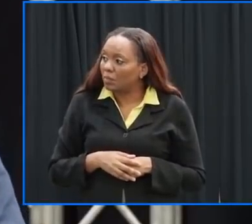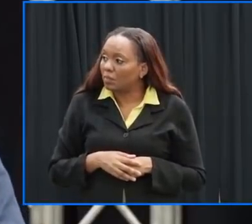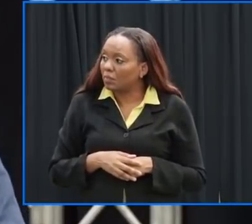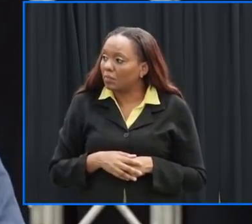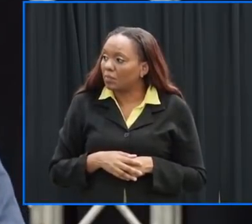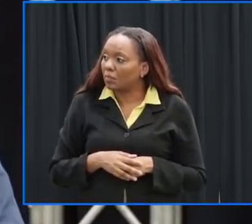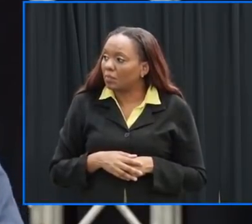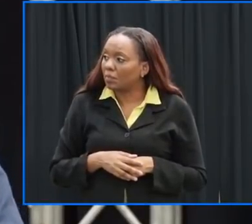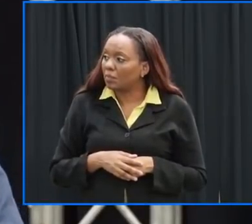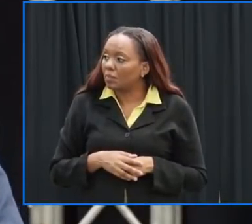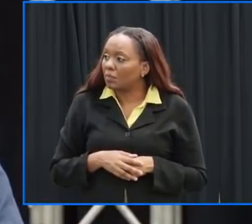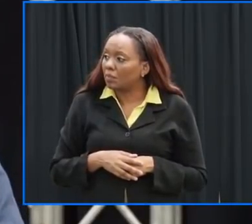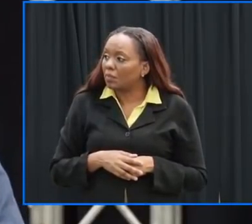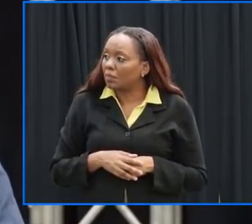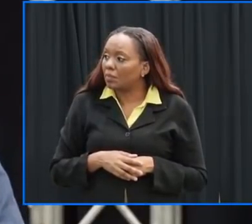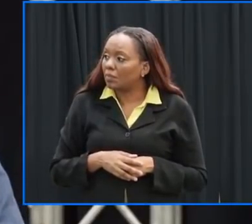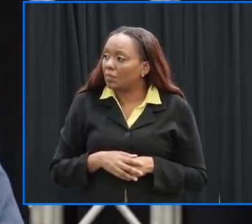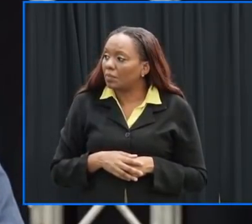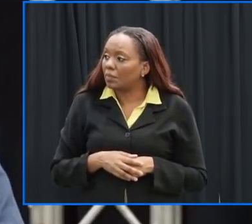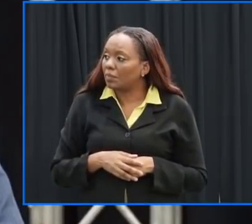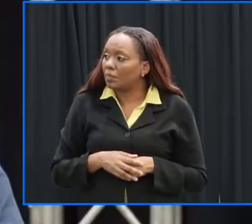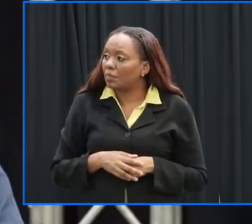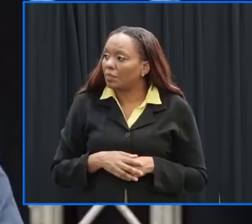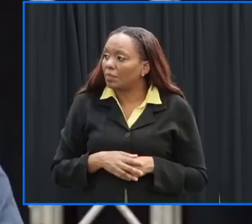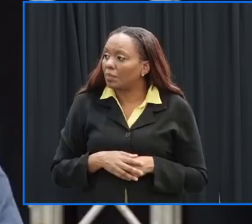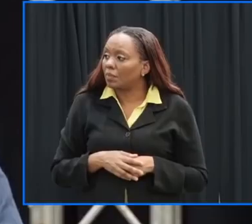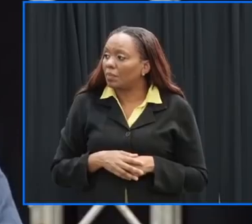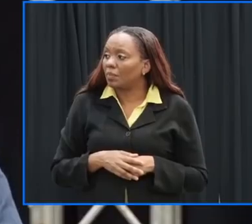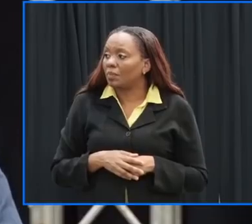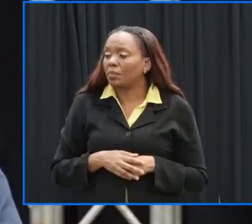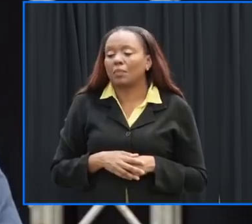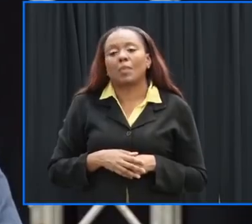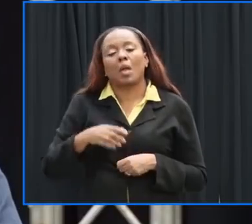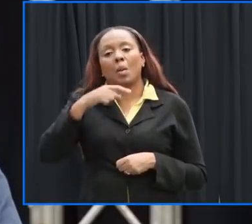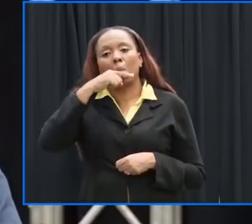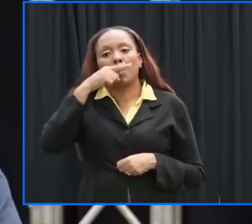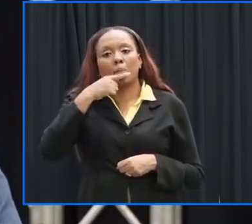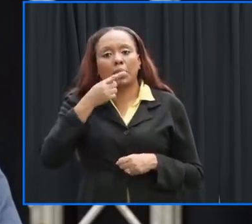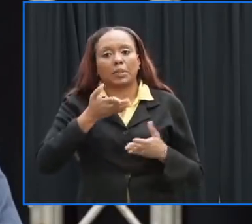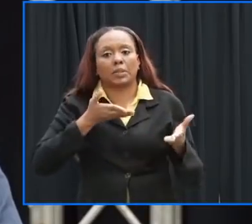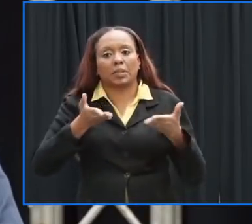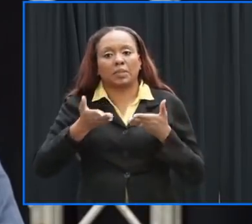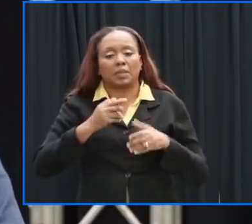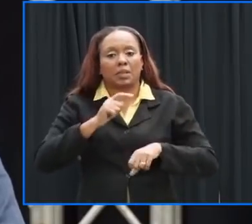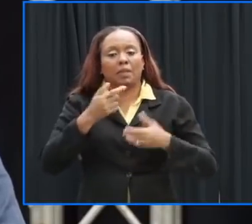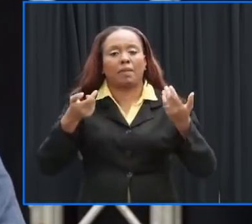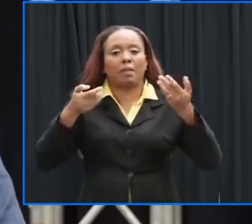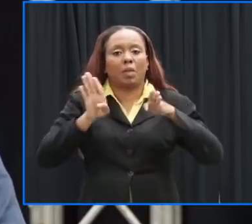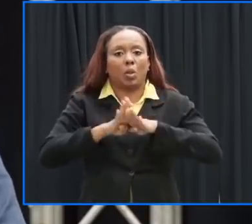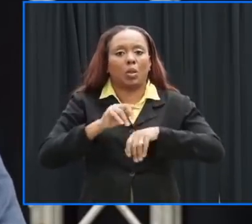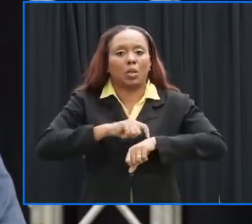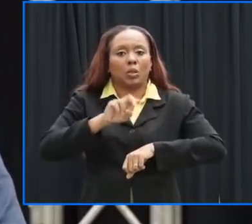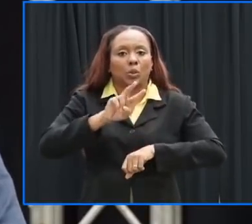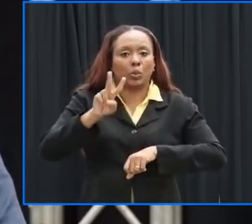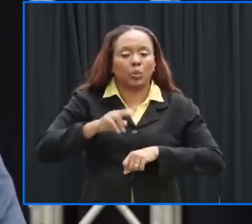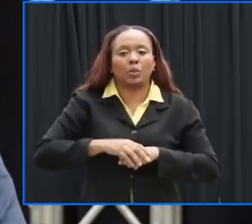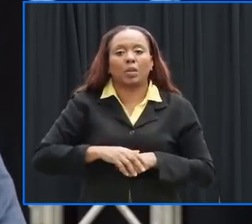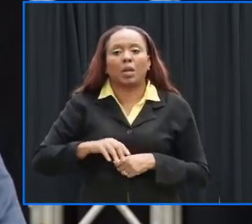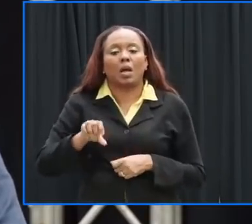the